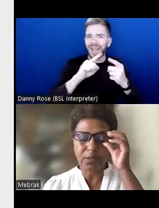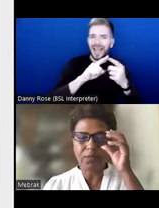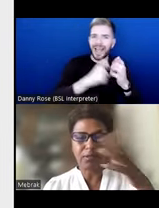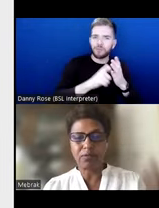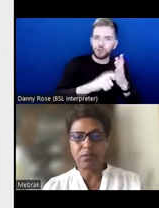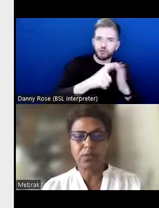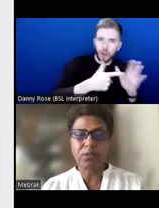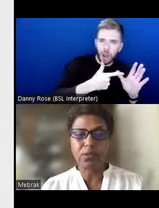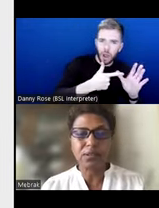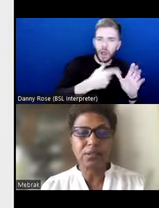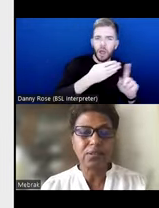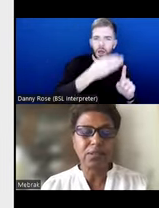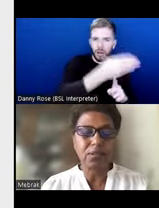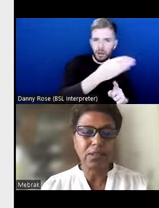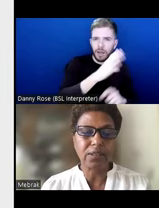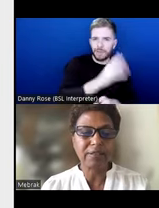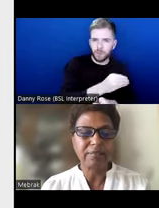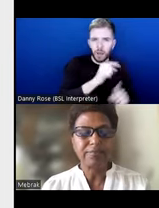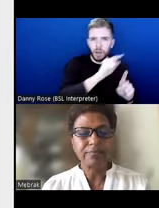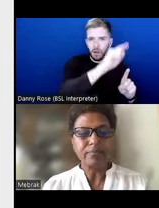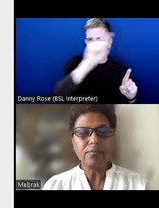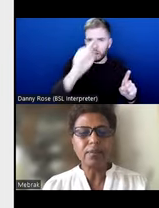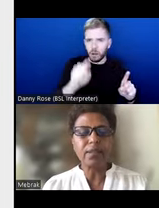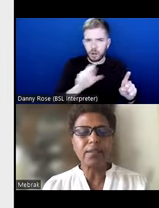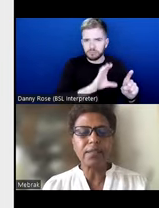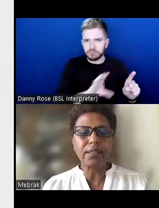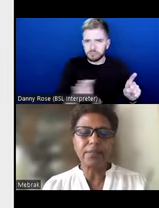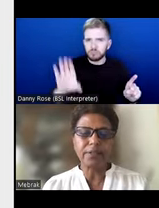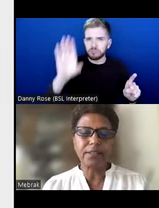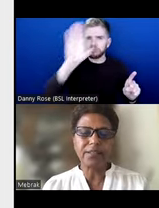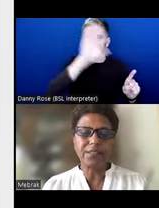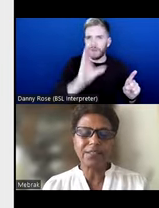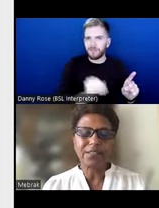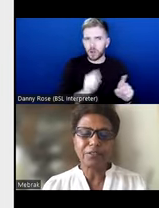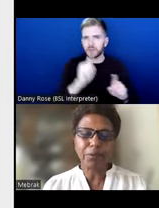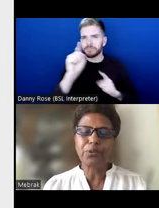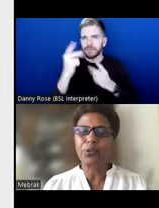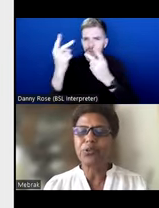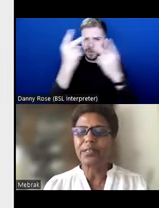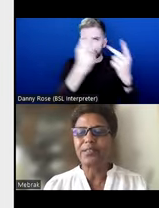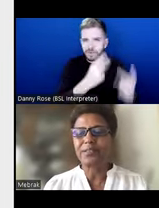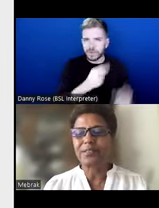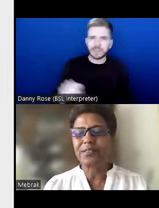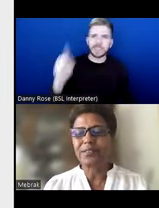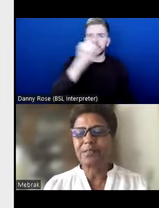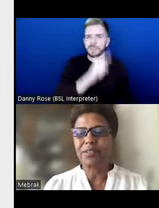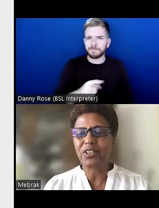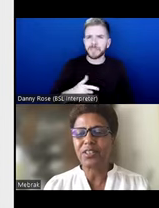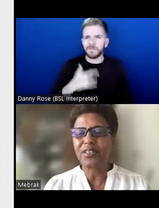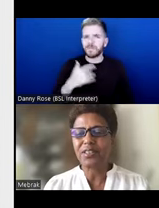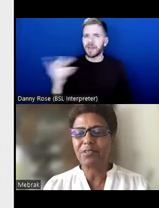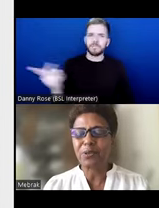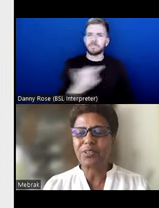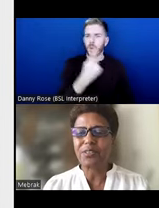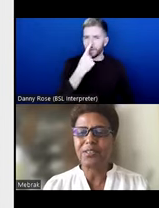well, I travel to other countries in Africa. And I find it. They both correlate the